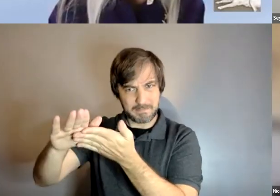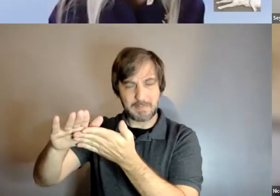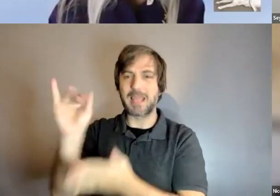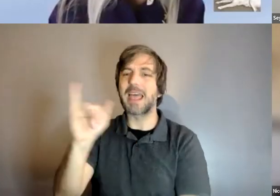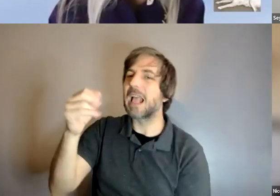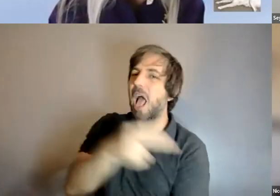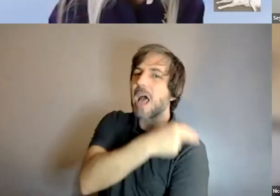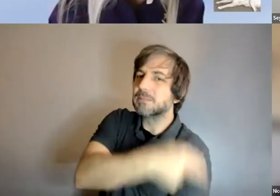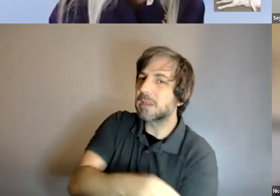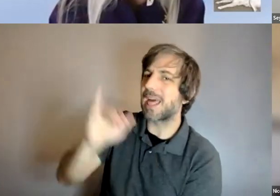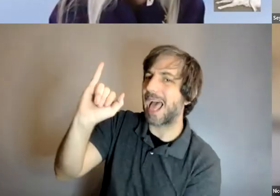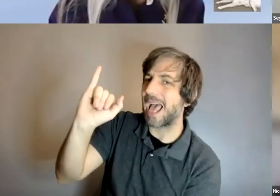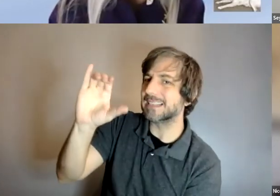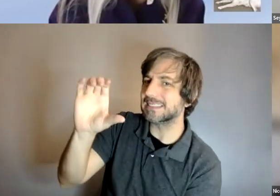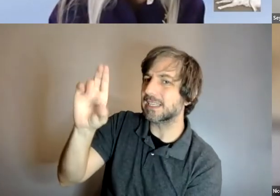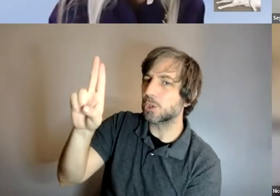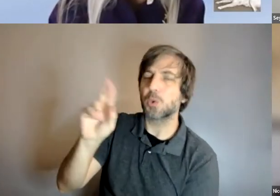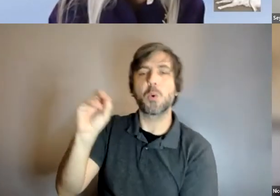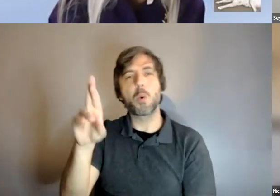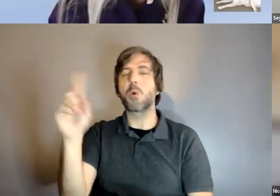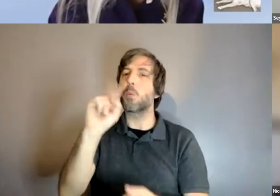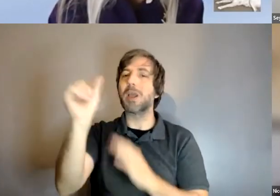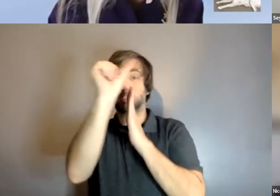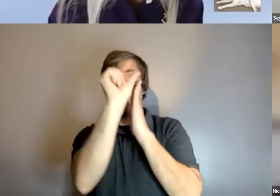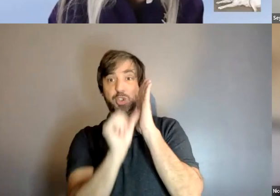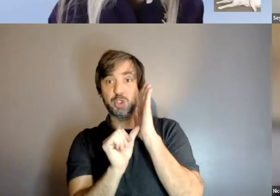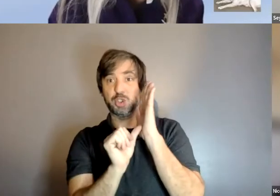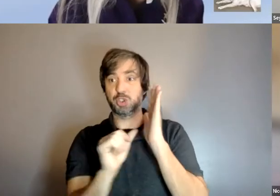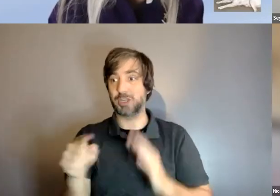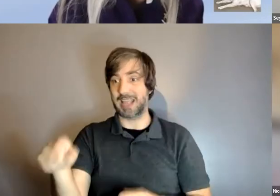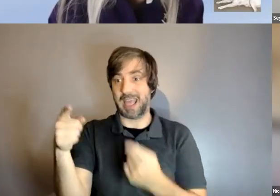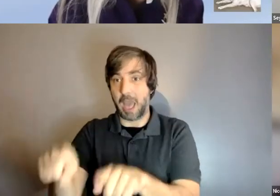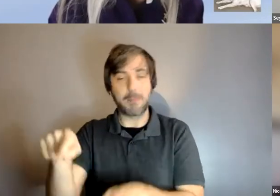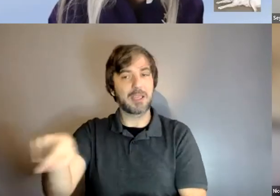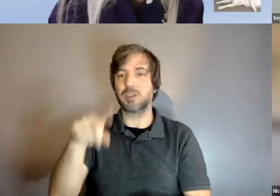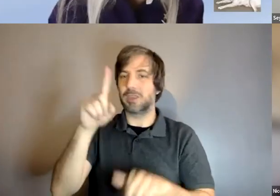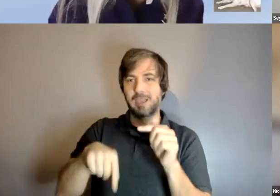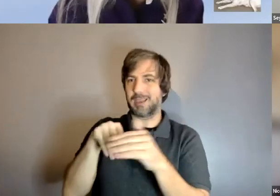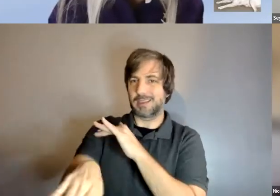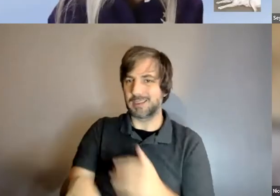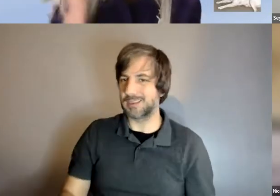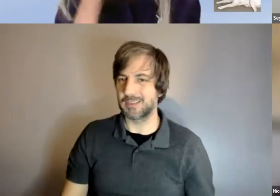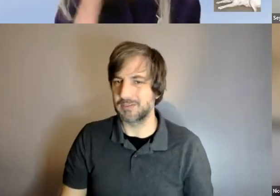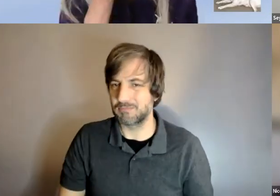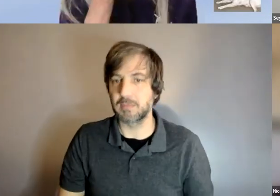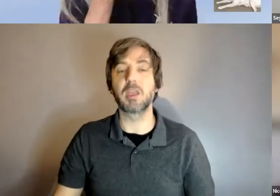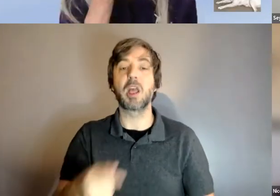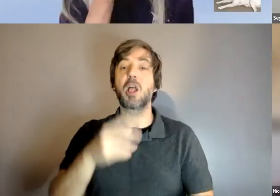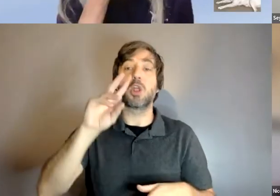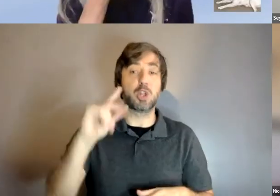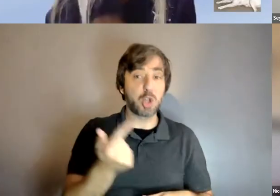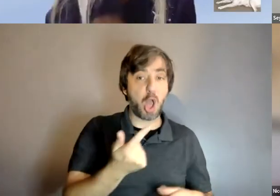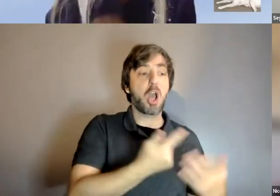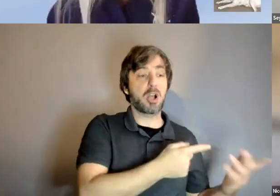hospital anywhere where there's going to be surgery performed while service dogs can accompany you to let's say that the